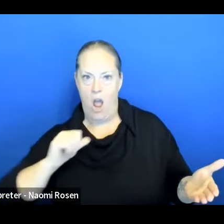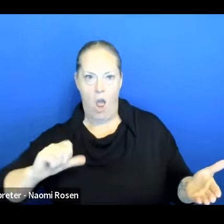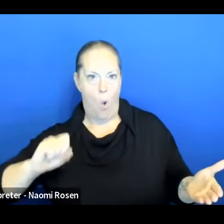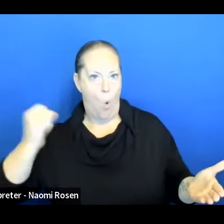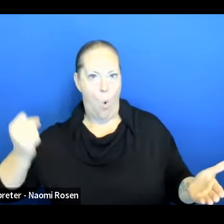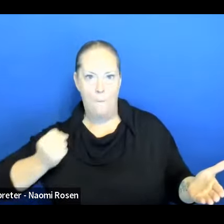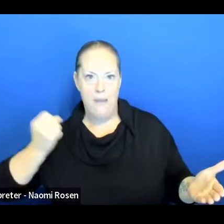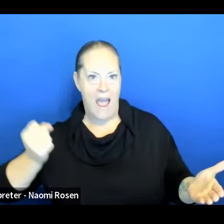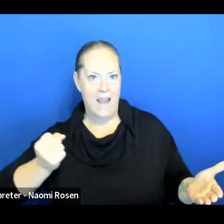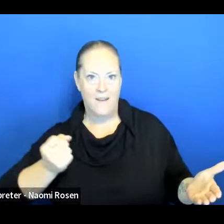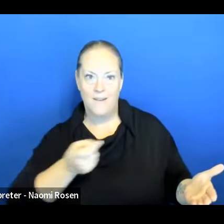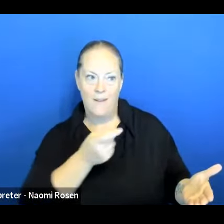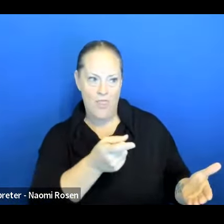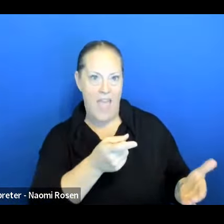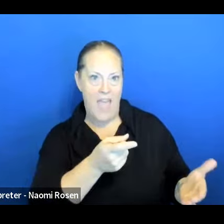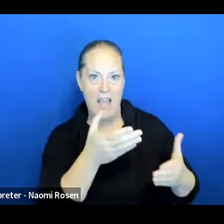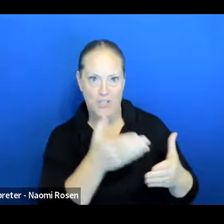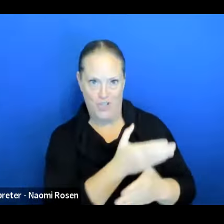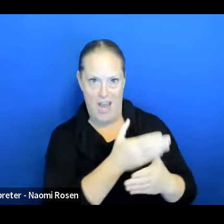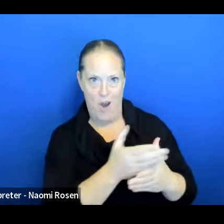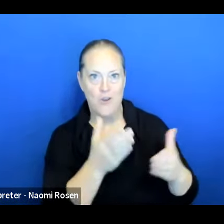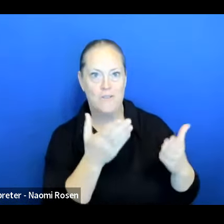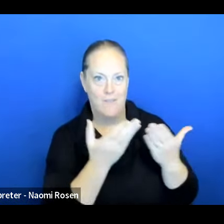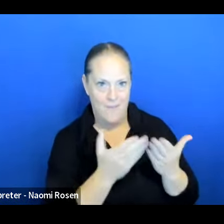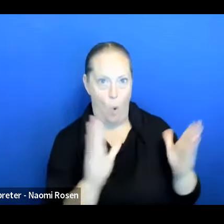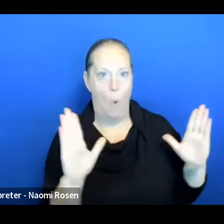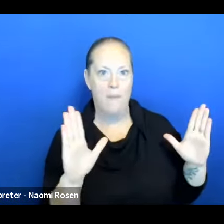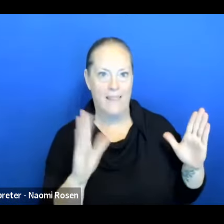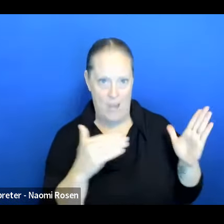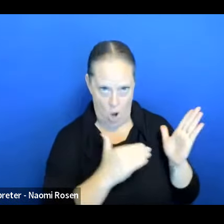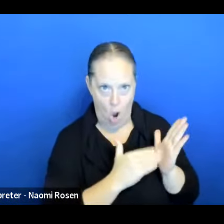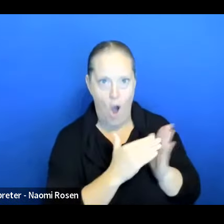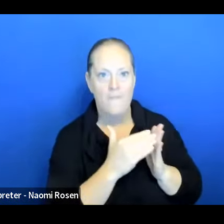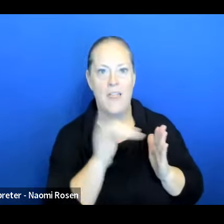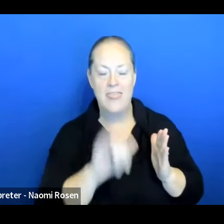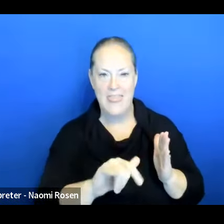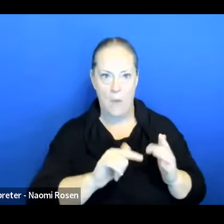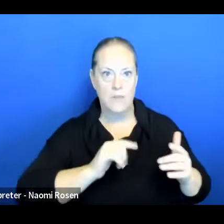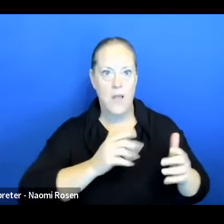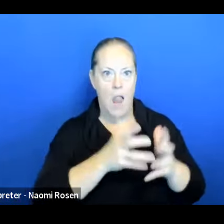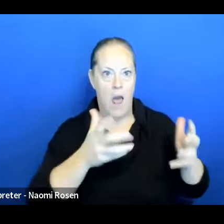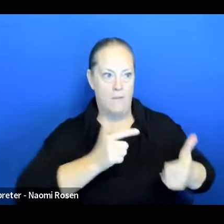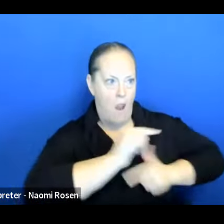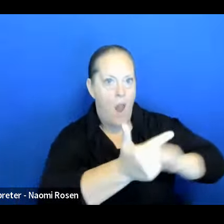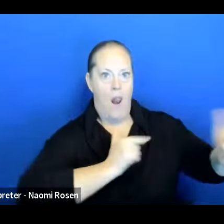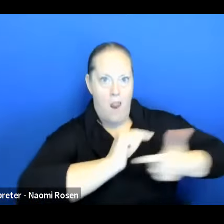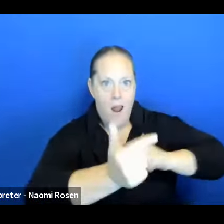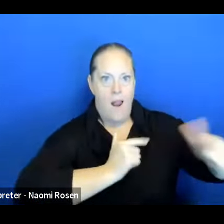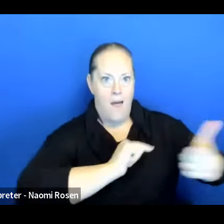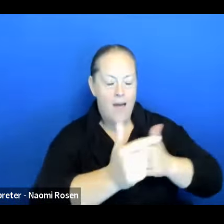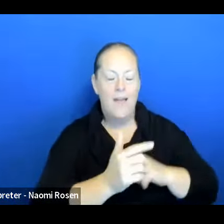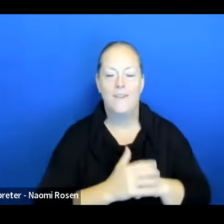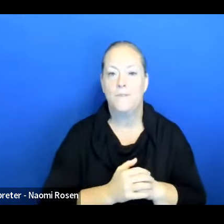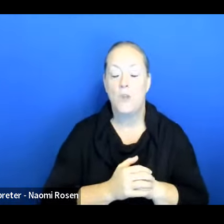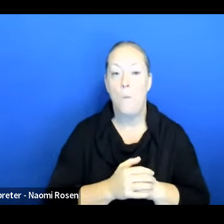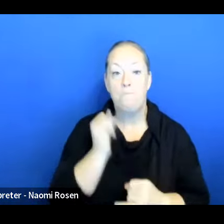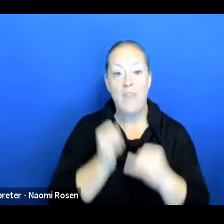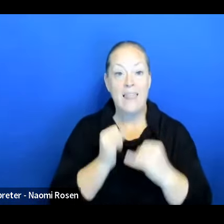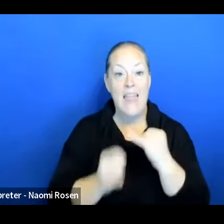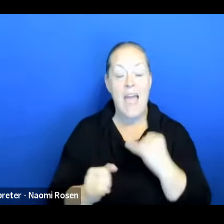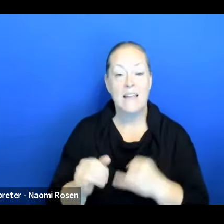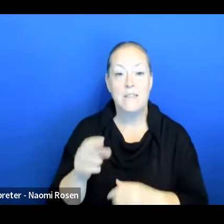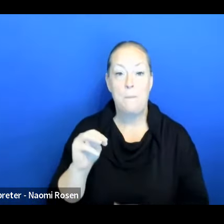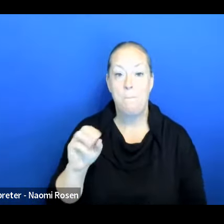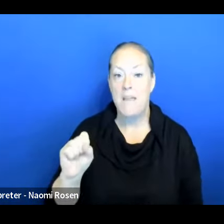They shared openly and often, and it was a very lively conversation. So last but not least, Ms. Andrea Masonette